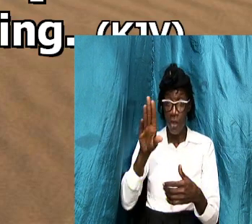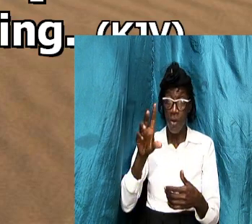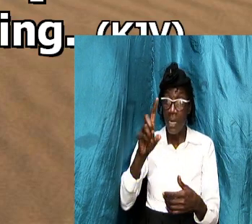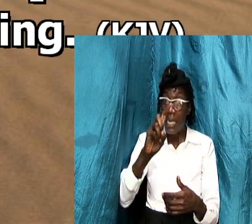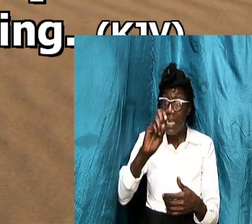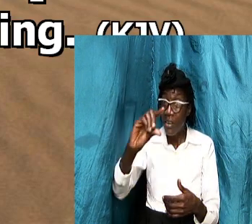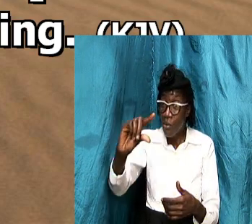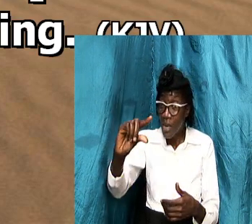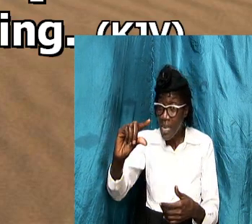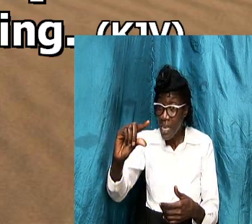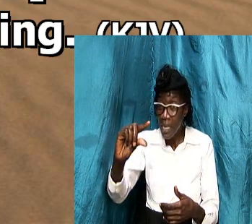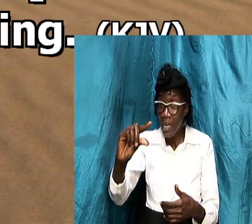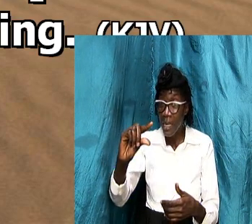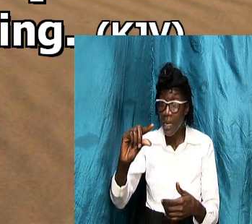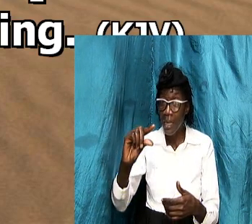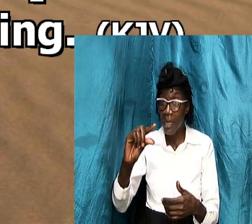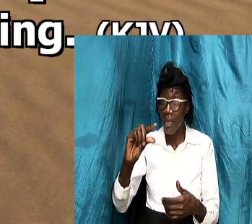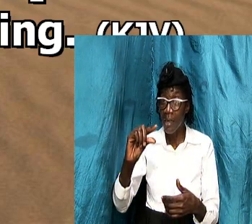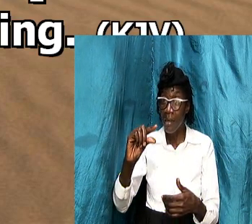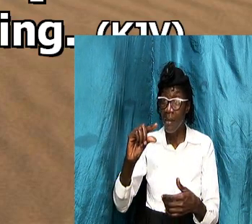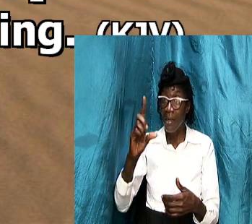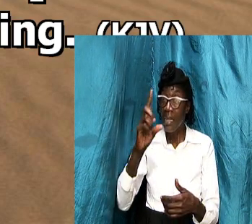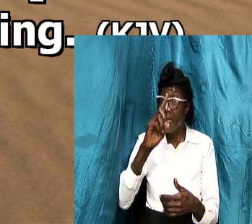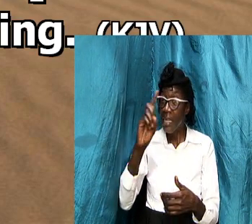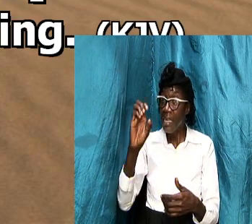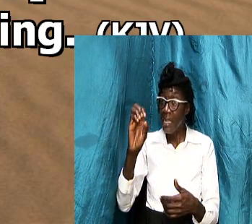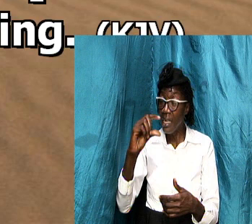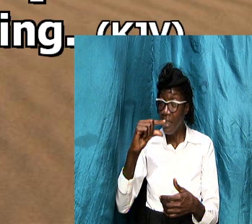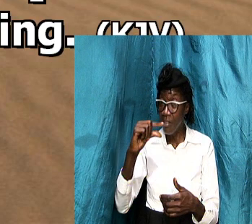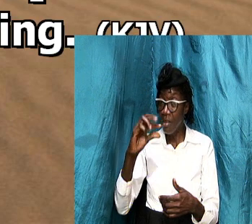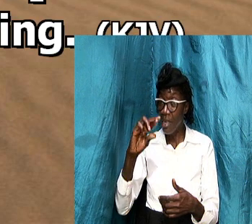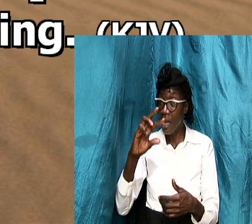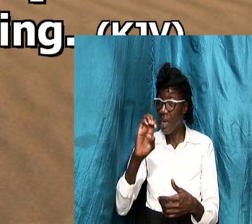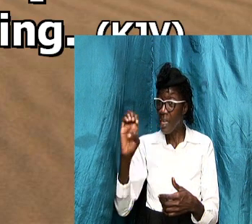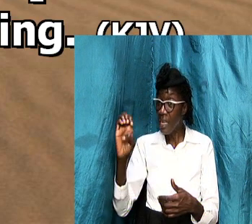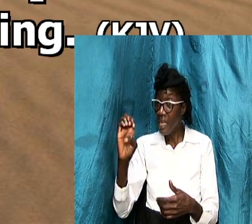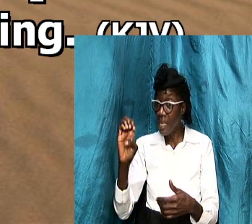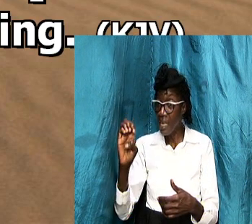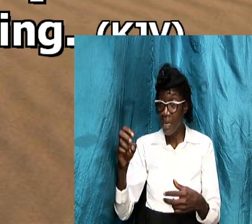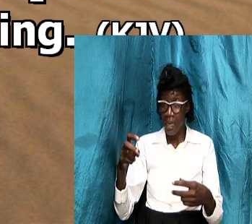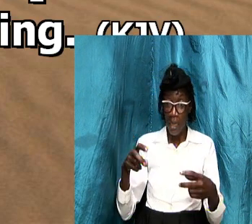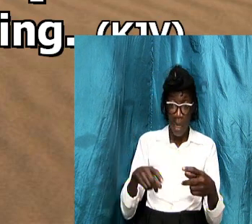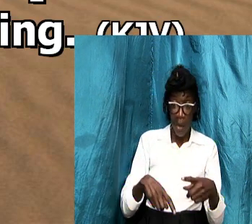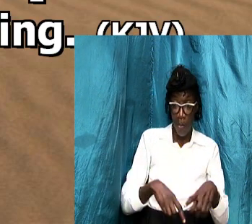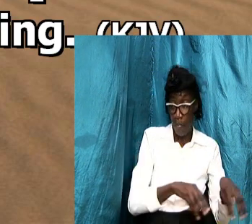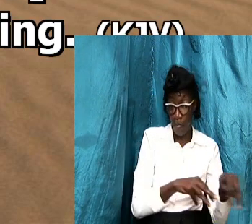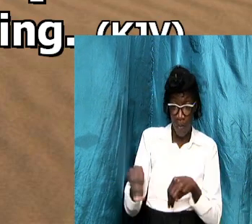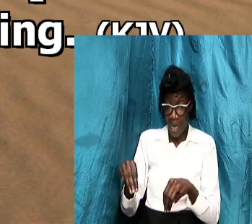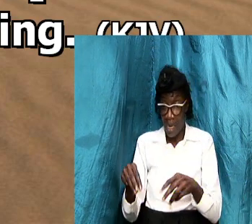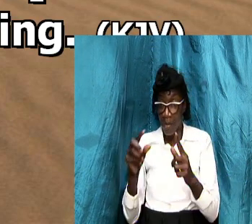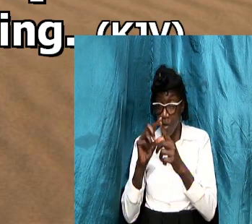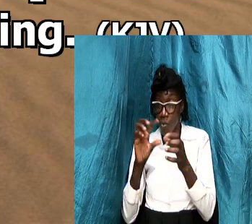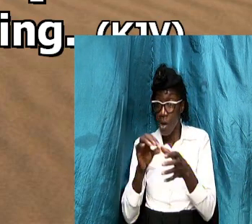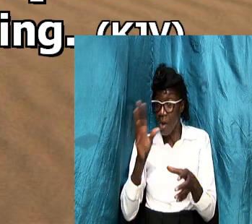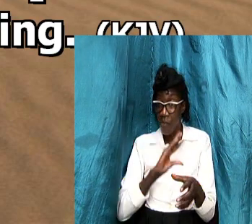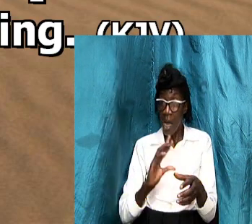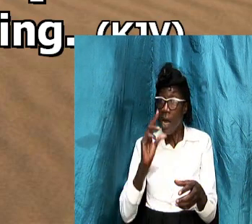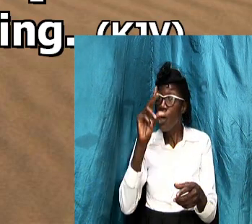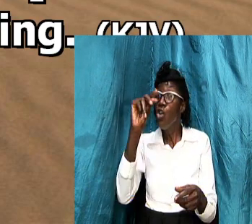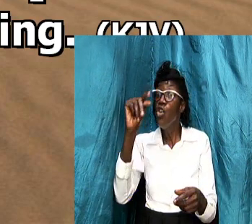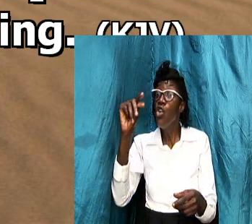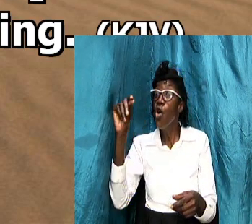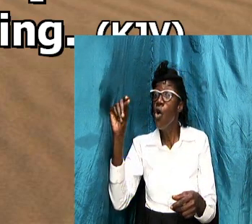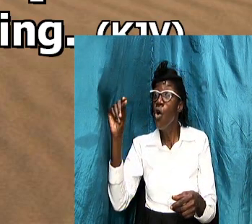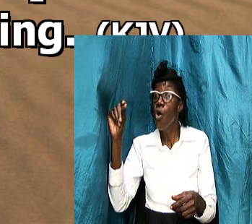going to trump the word of god no are you suggesting that because you